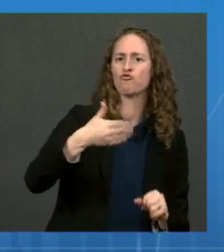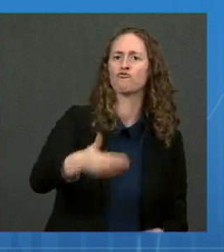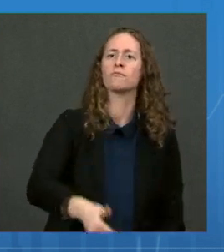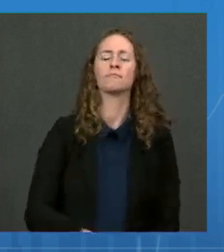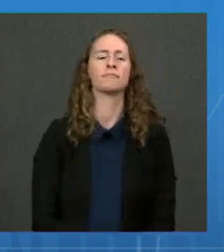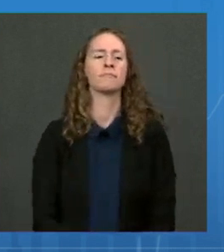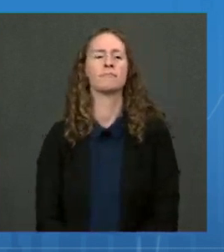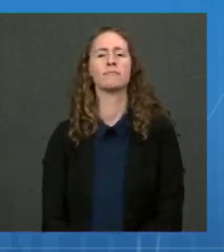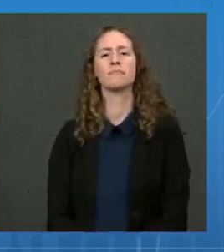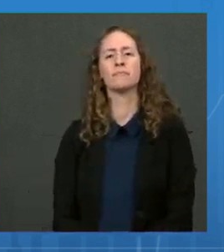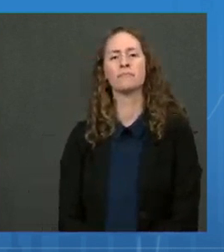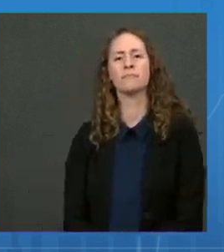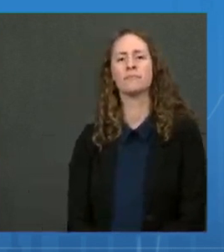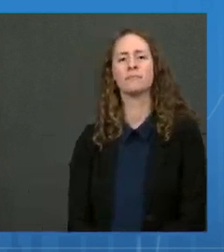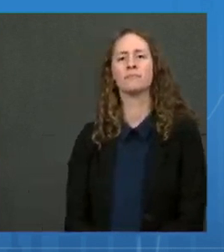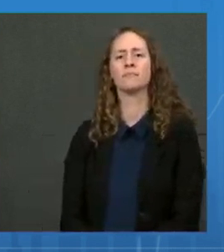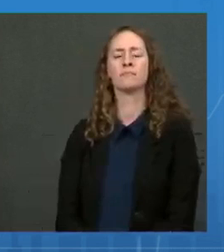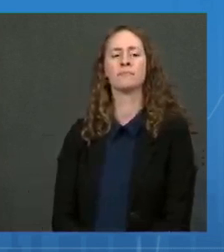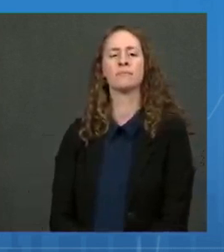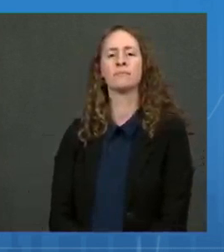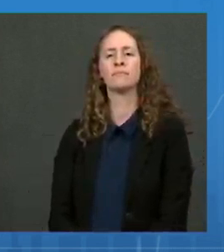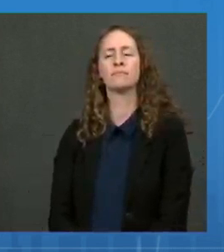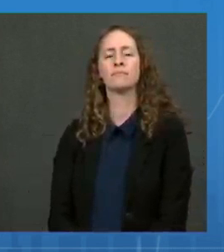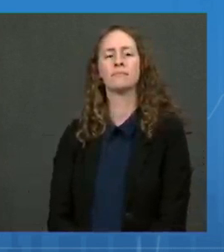Go to Jeff Mason at Reuters.